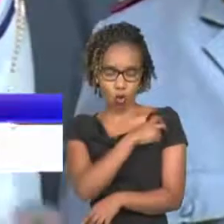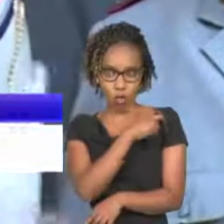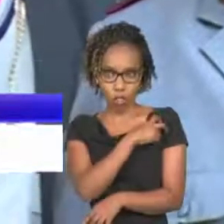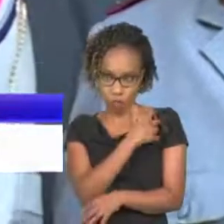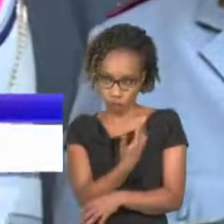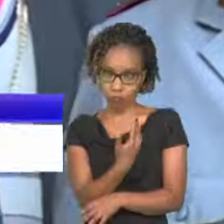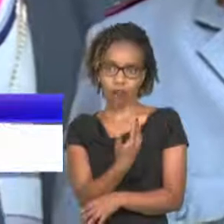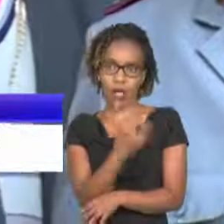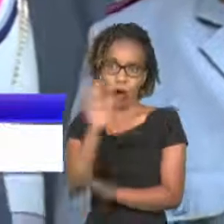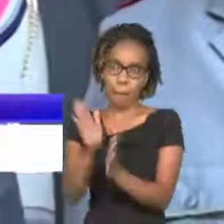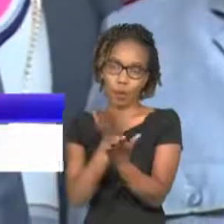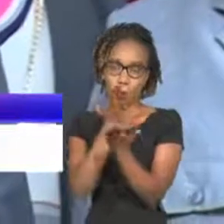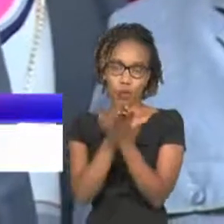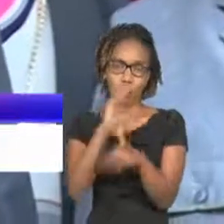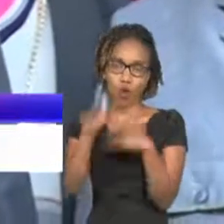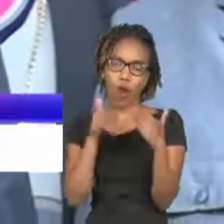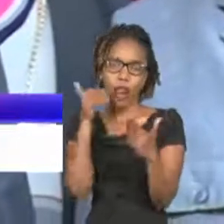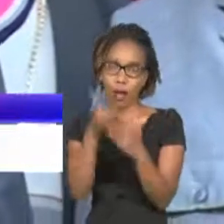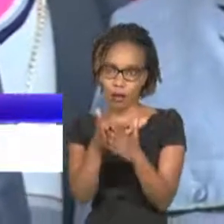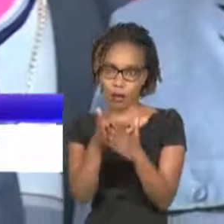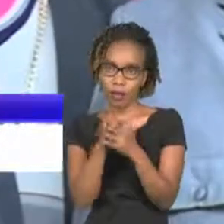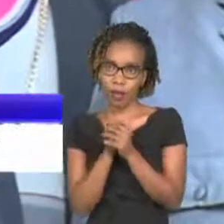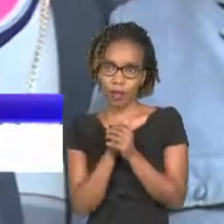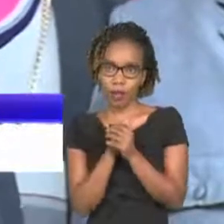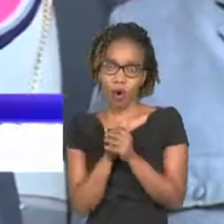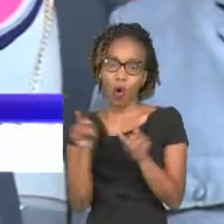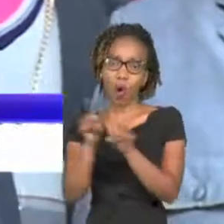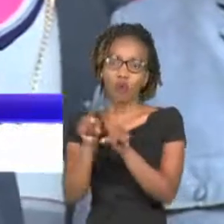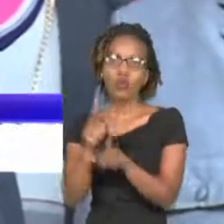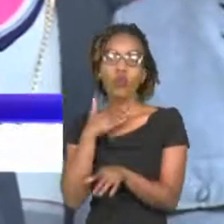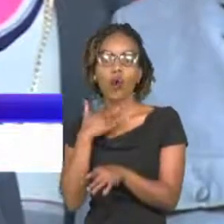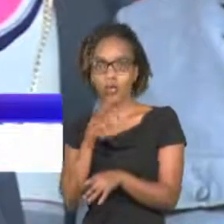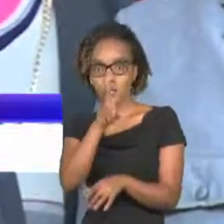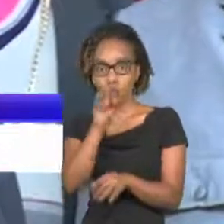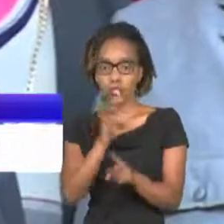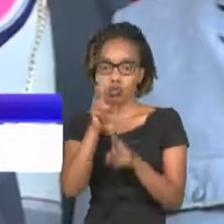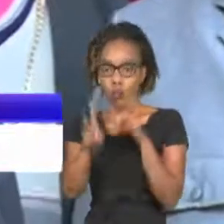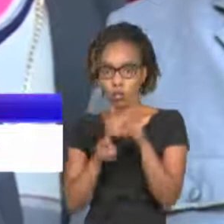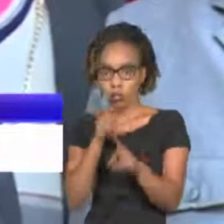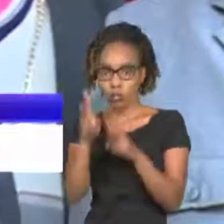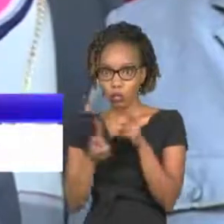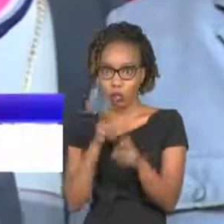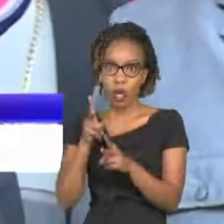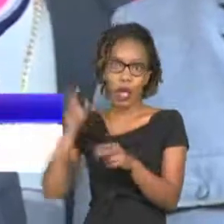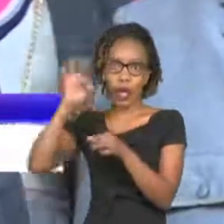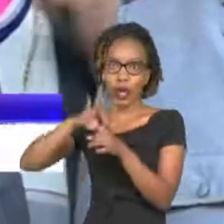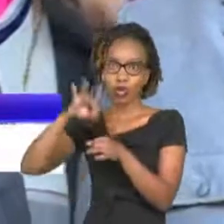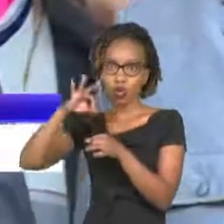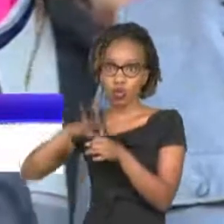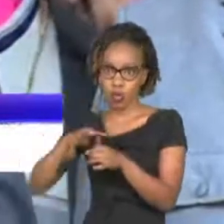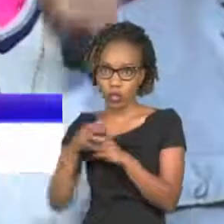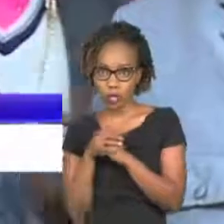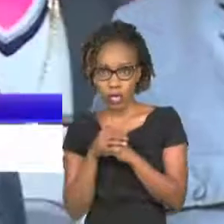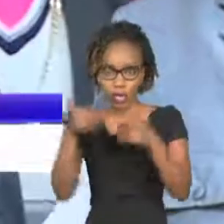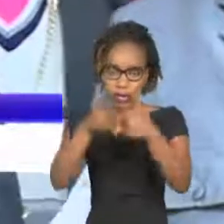on all the proposals that are coming on the way we would also like the 2022 election to